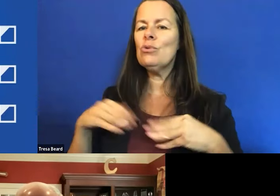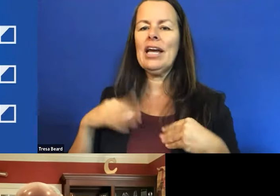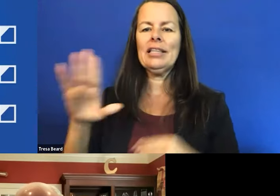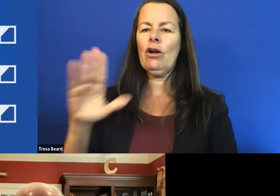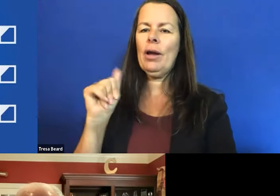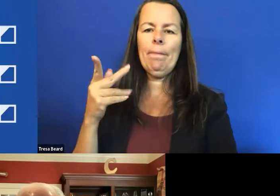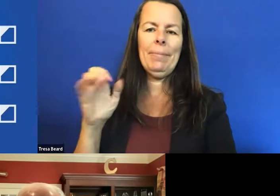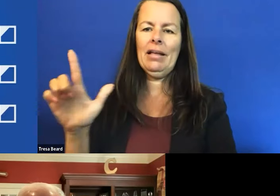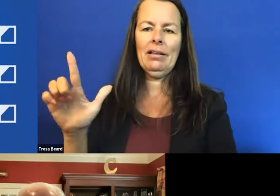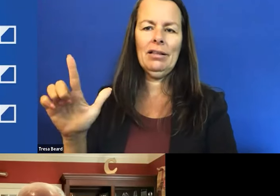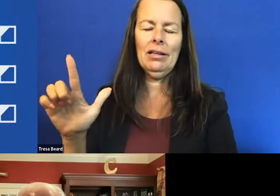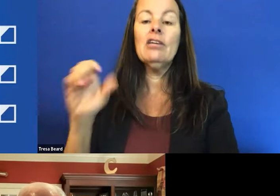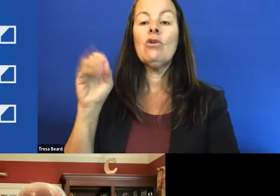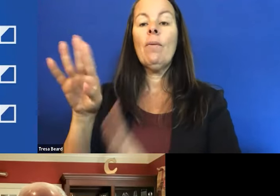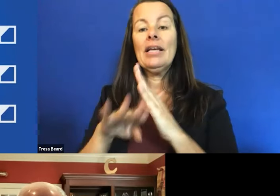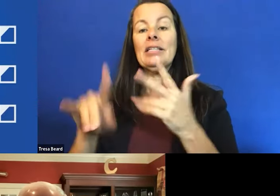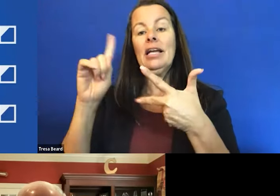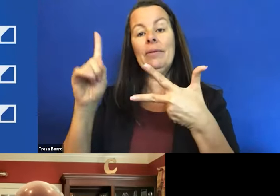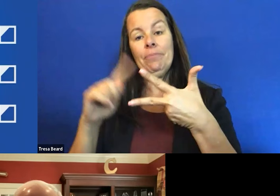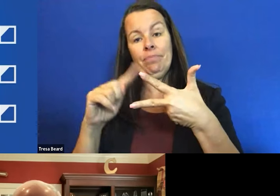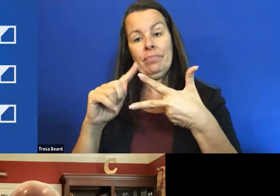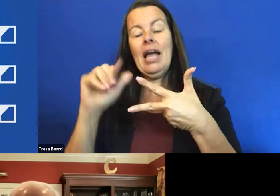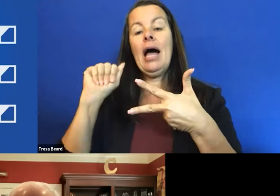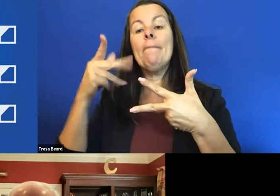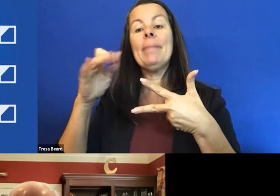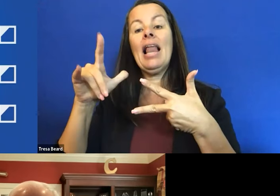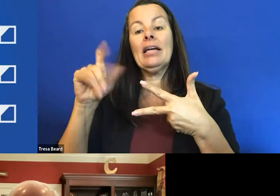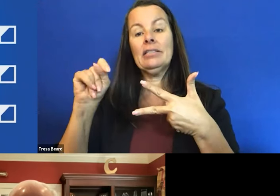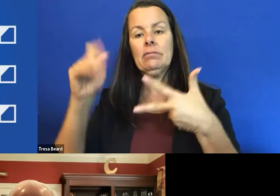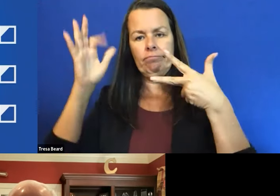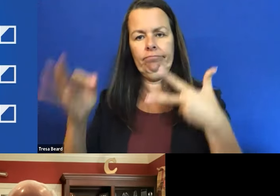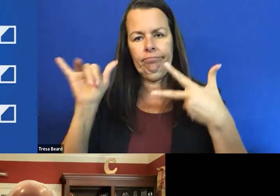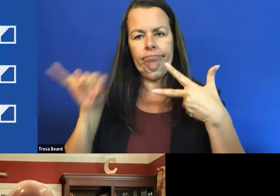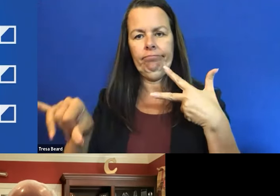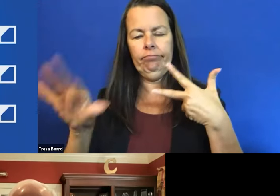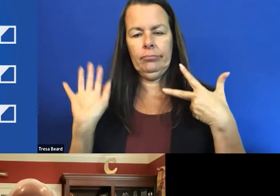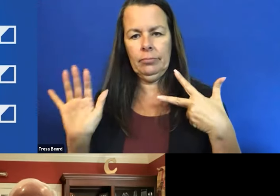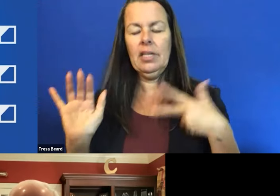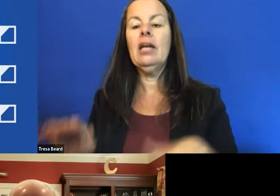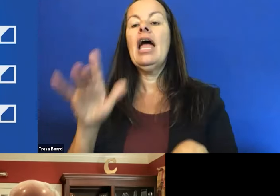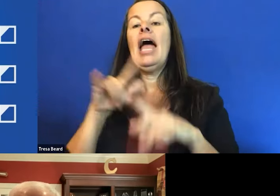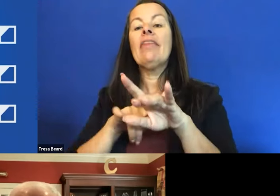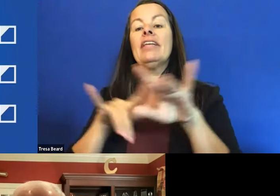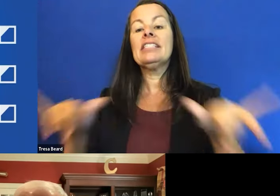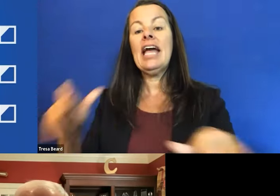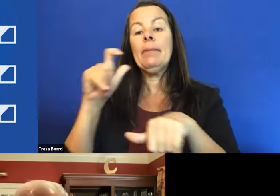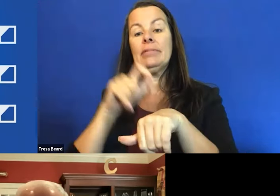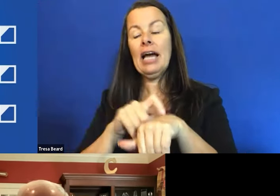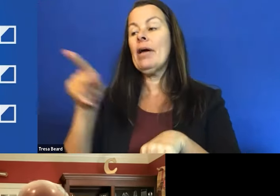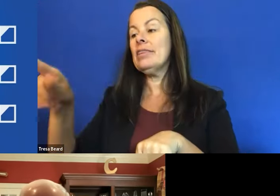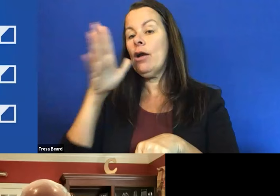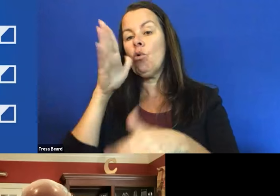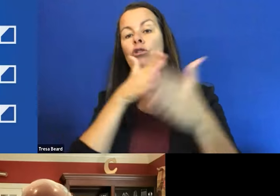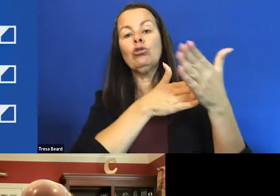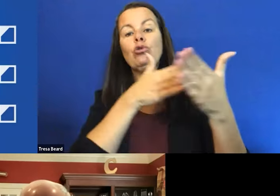So basically, the appellate court decision stands. Now, at the same time, they were suing in other courts,